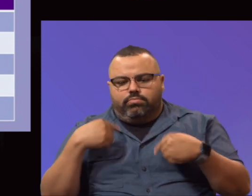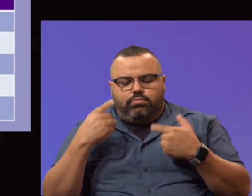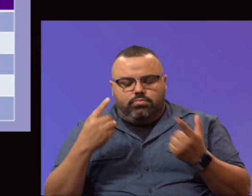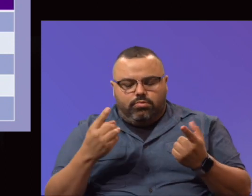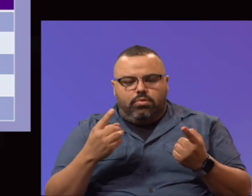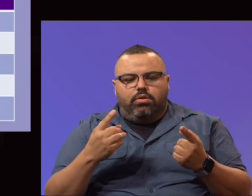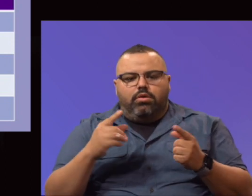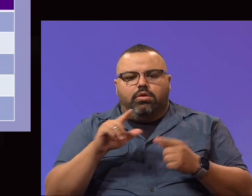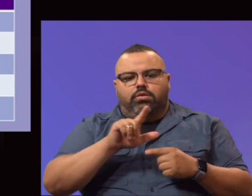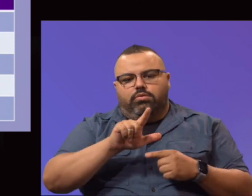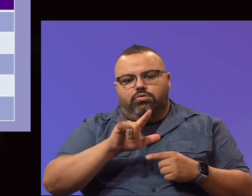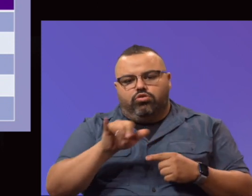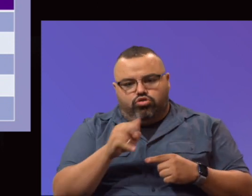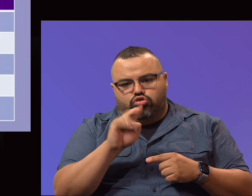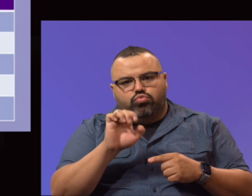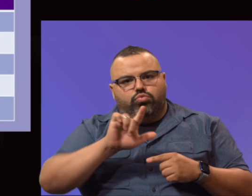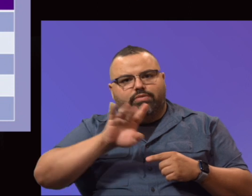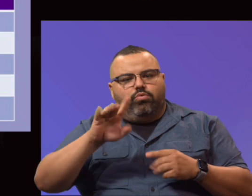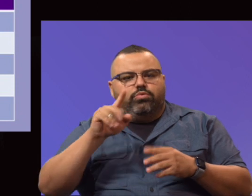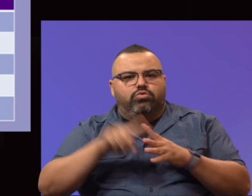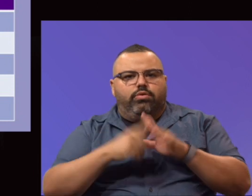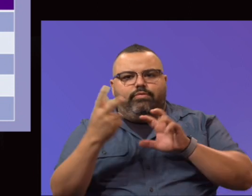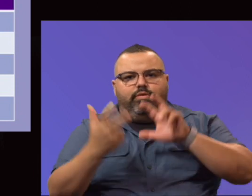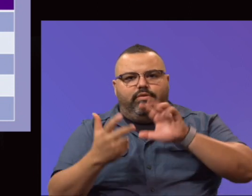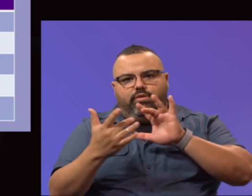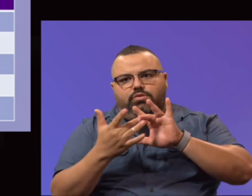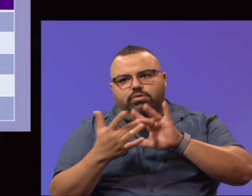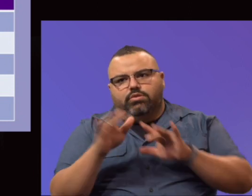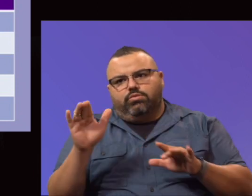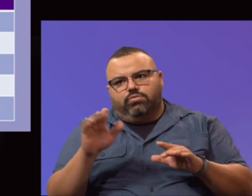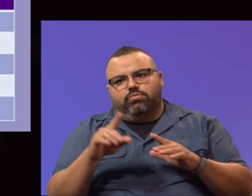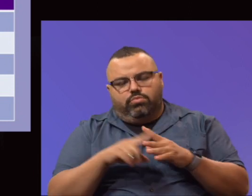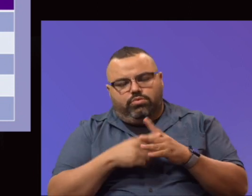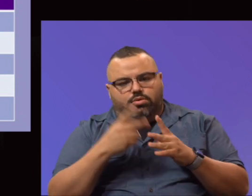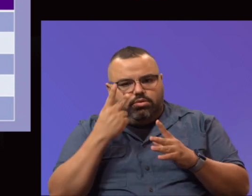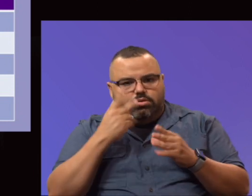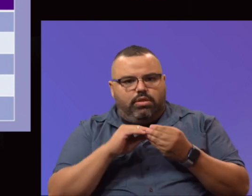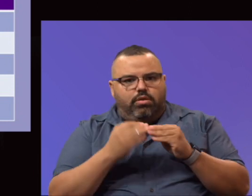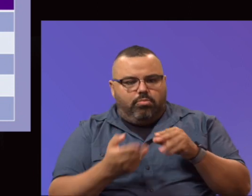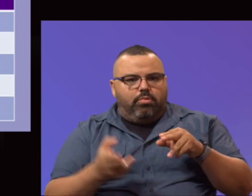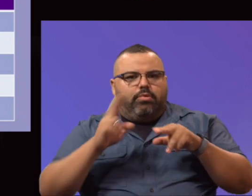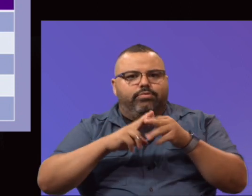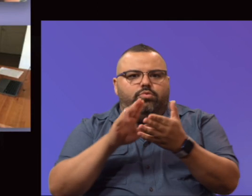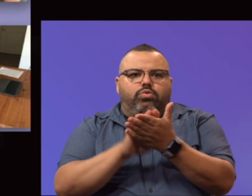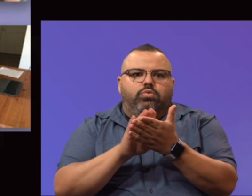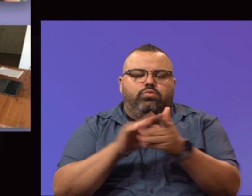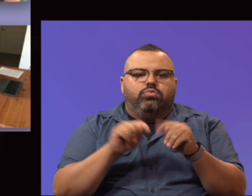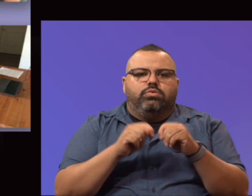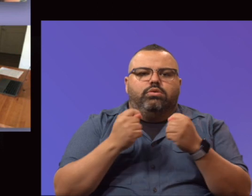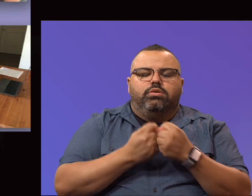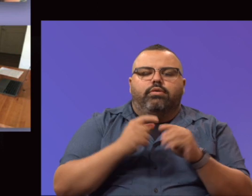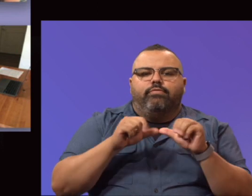on the 24th of June, we started our face to face contacts as well. And we'll continue to see that number rise. So kudos to our team